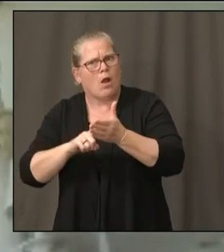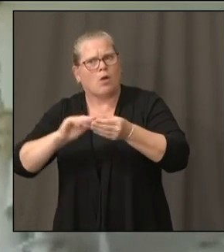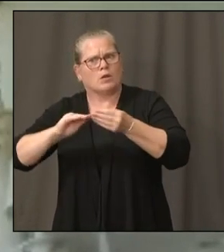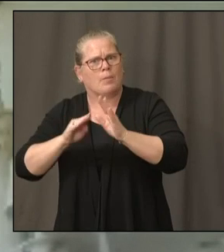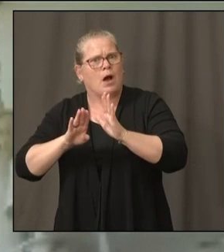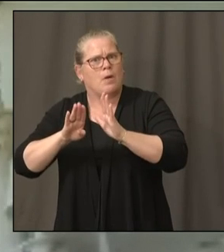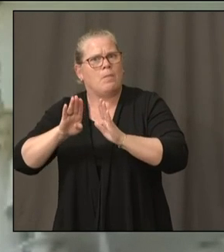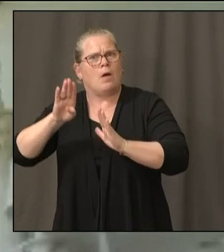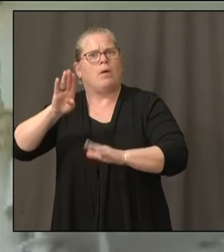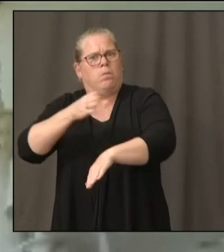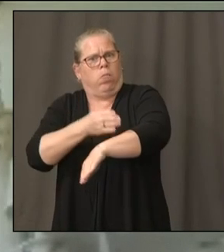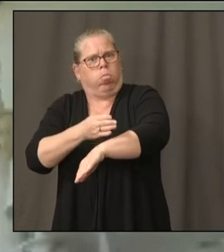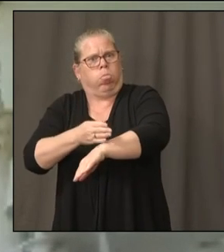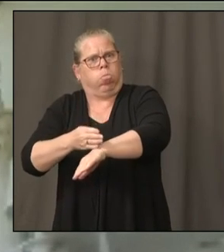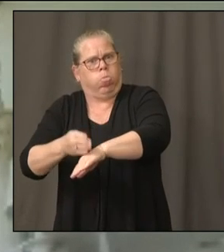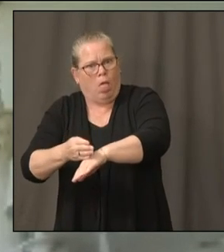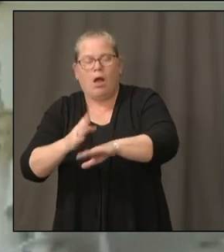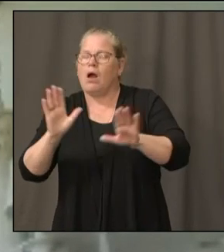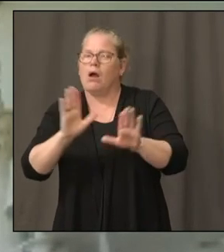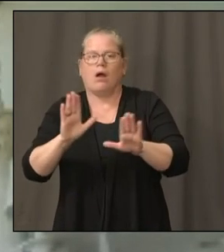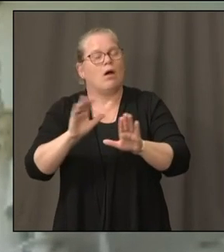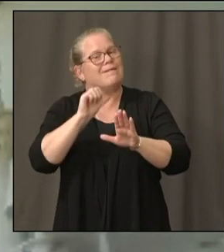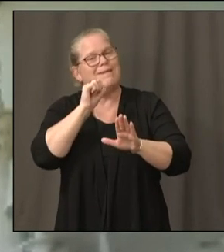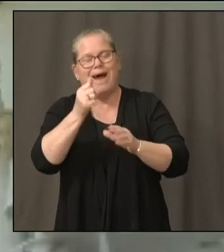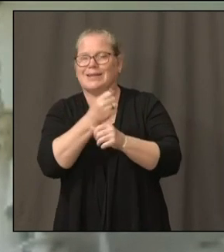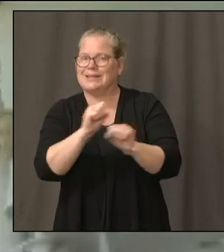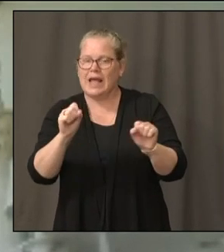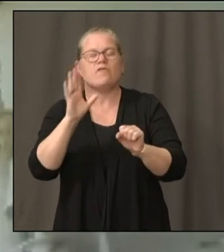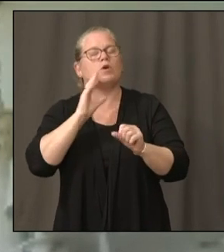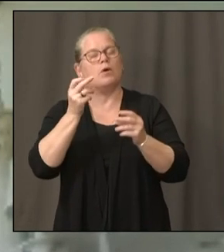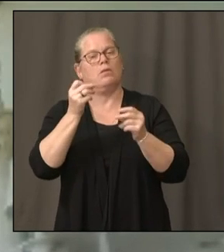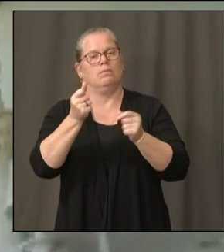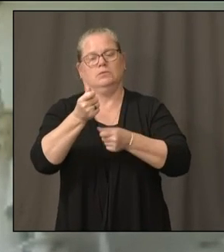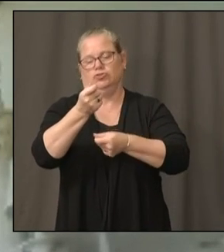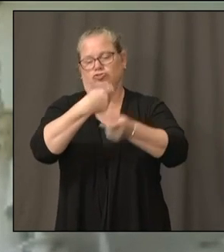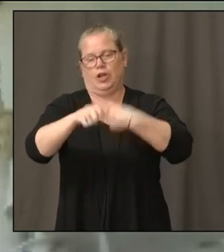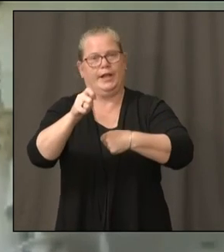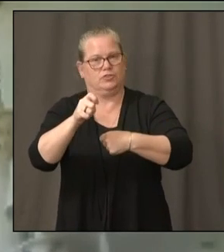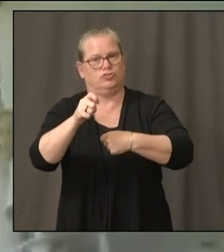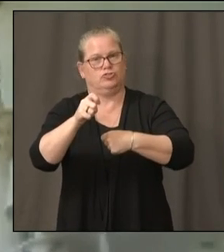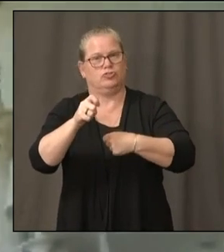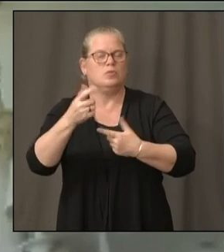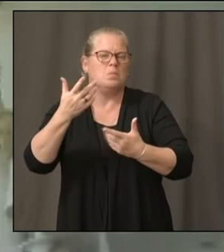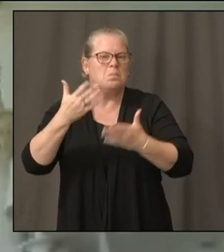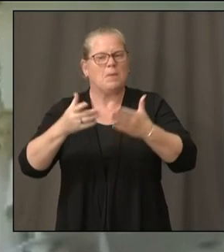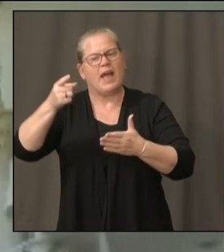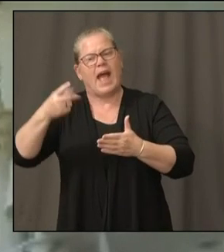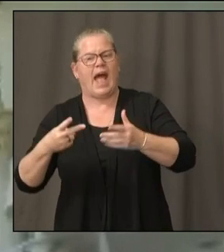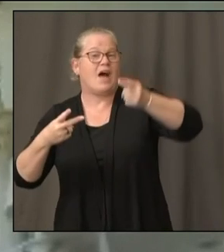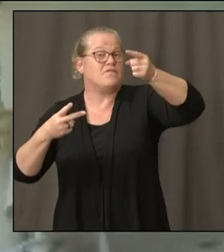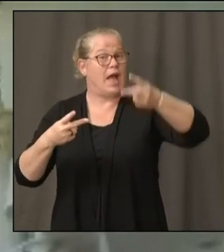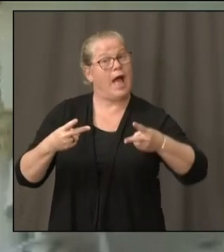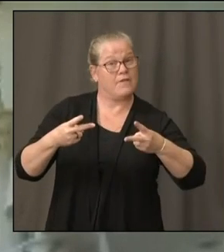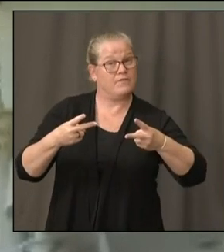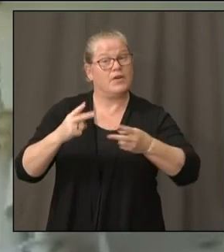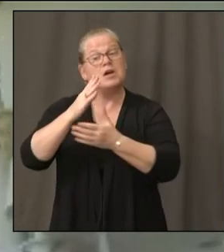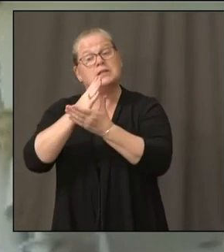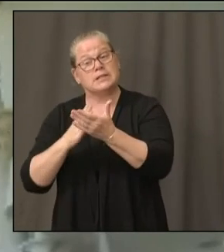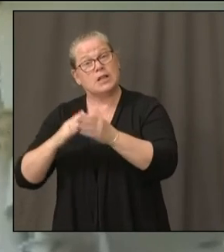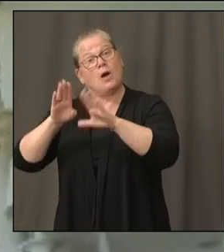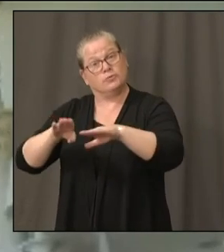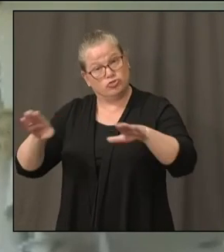staff and children safe, we will go to a hybrid model where we will bring some children in some days,